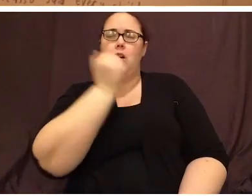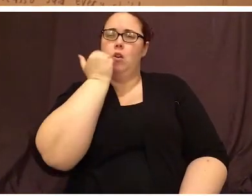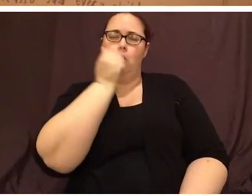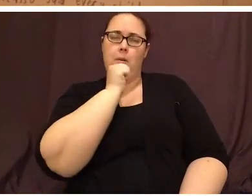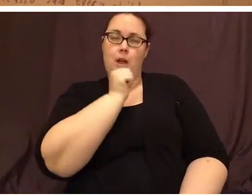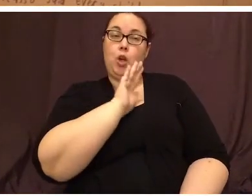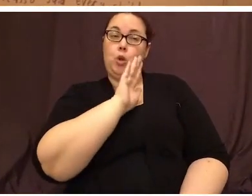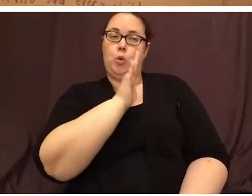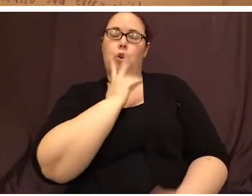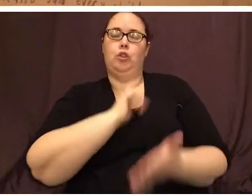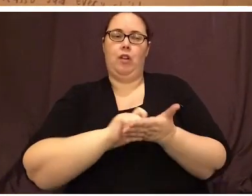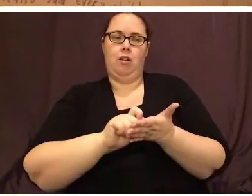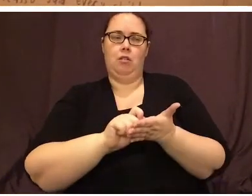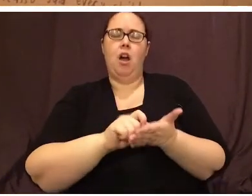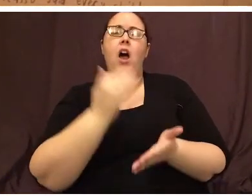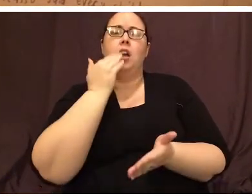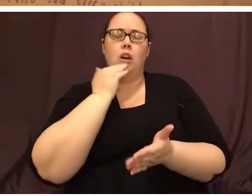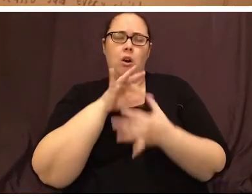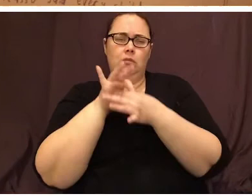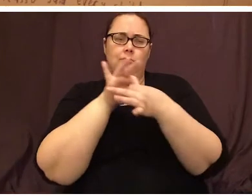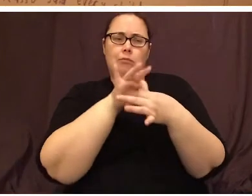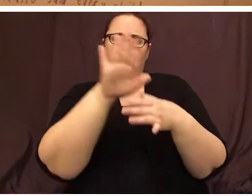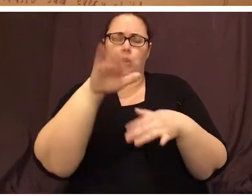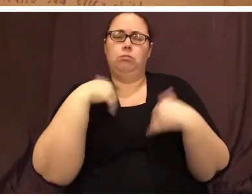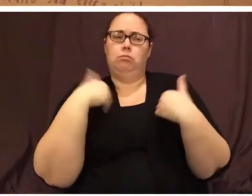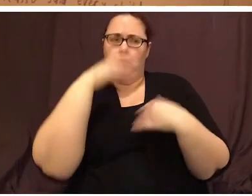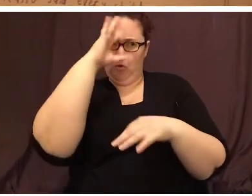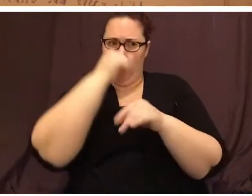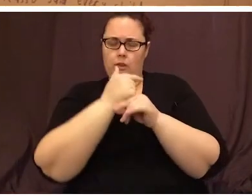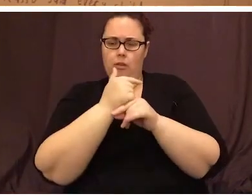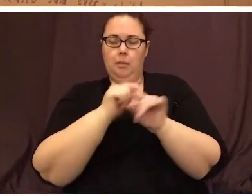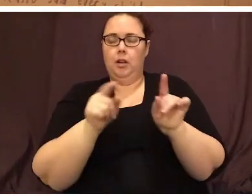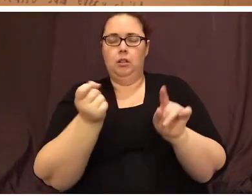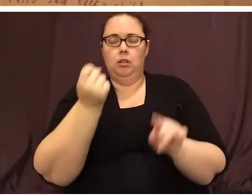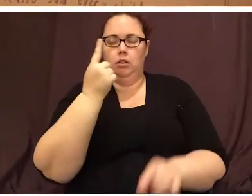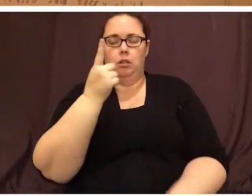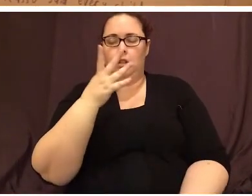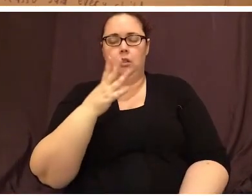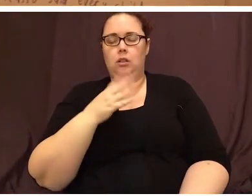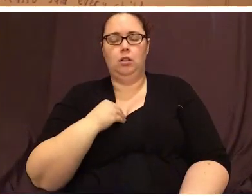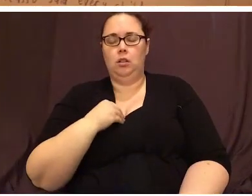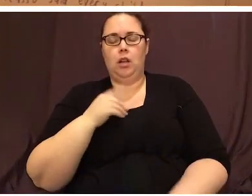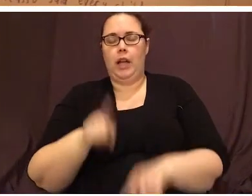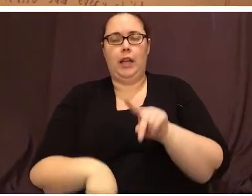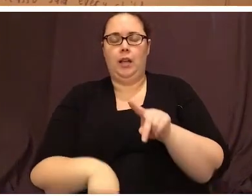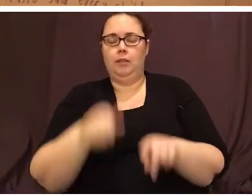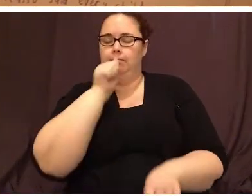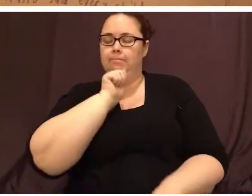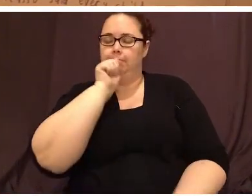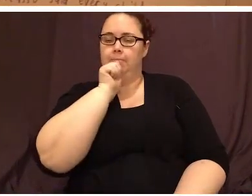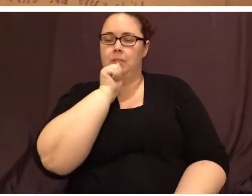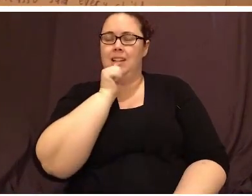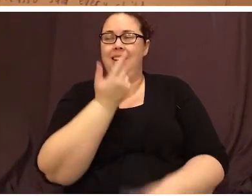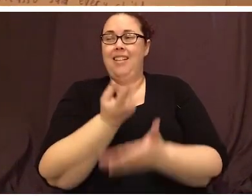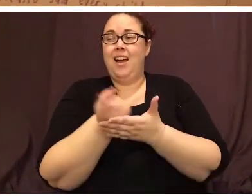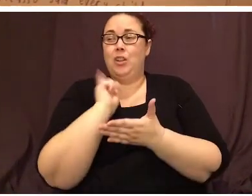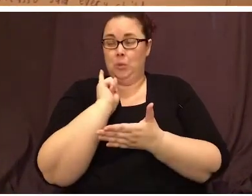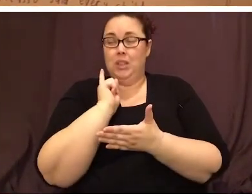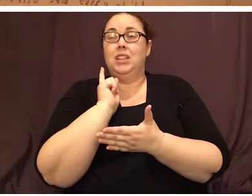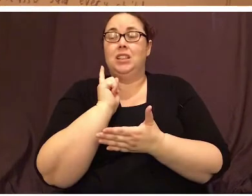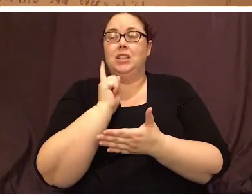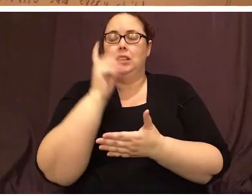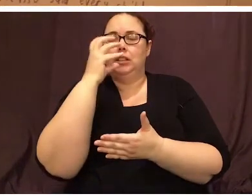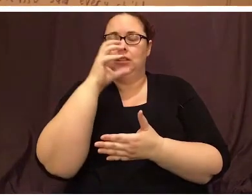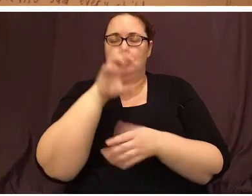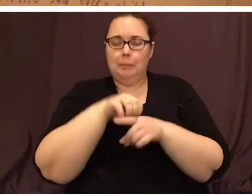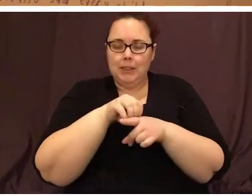I know I belong to your baby brother. But I can't take him anymore. In the last week alone, he's bitten off, bitten the top of my head,